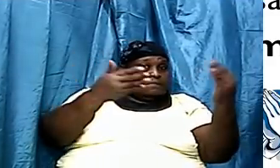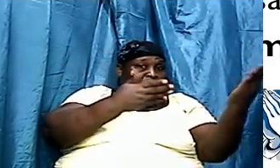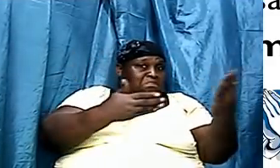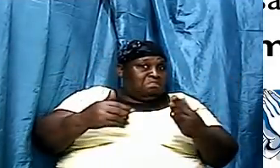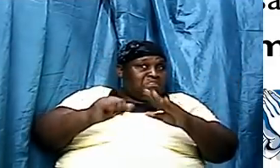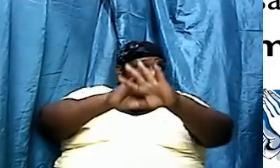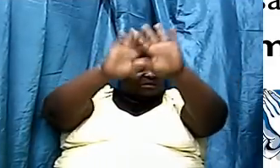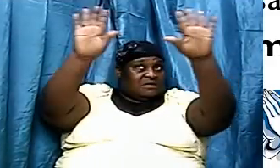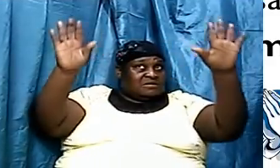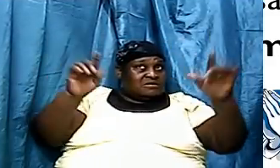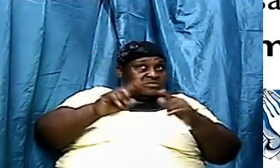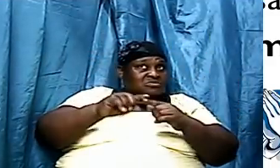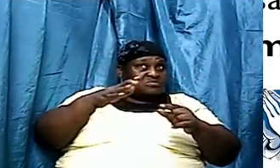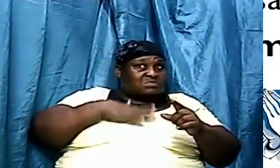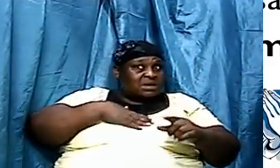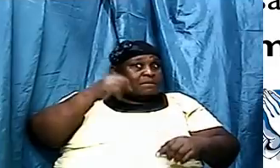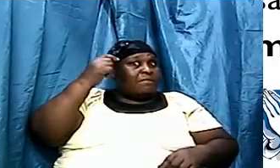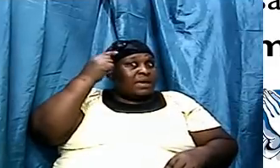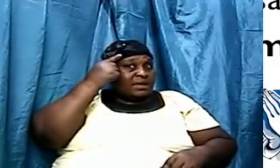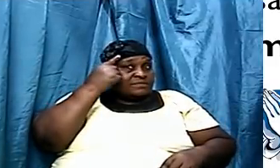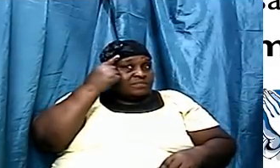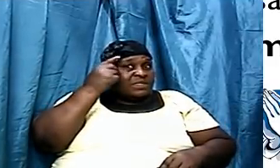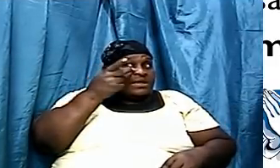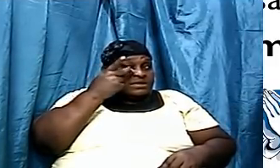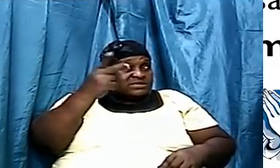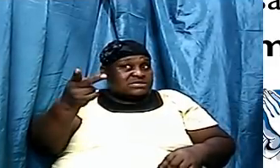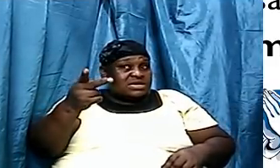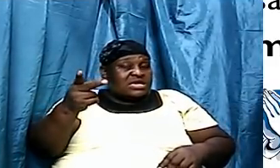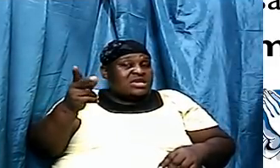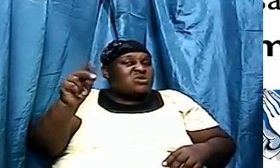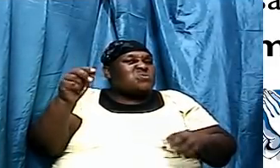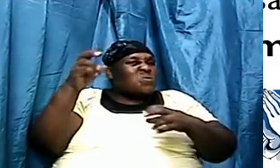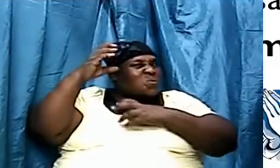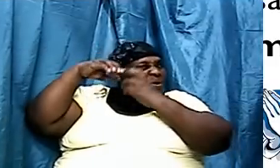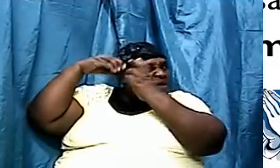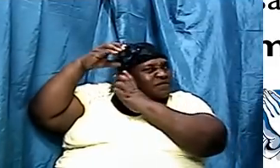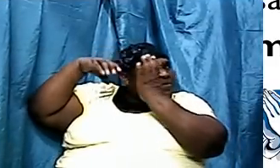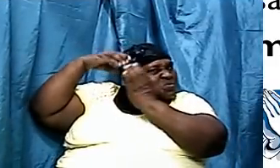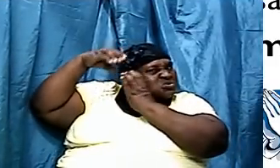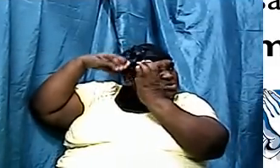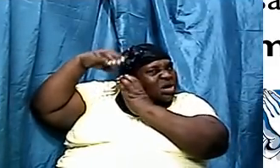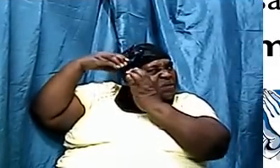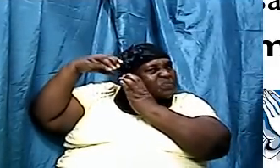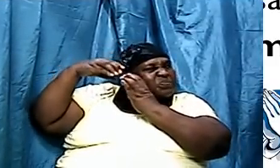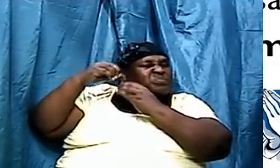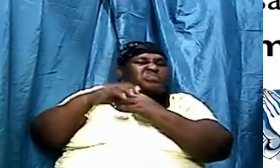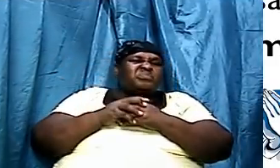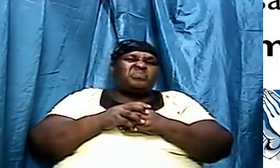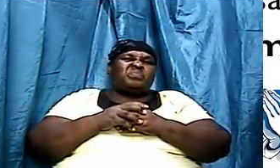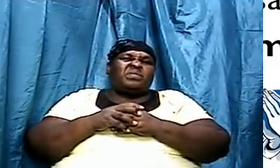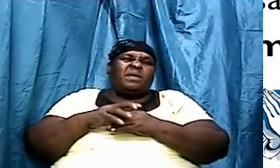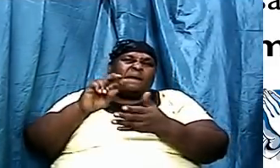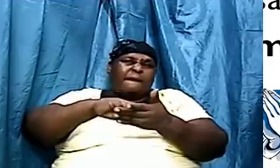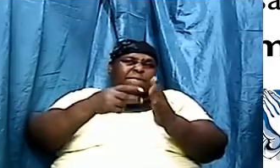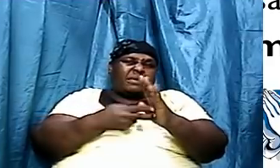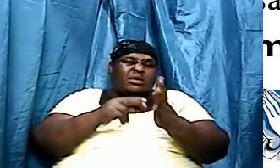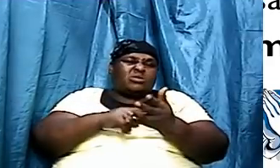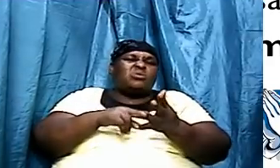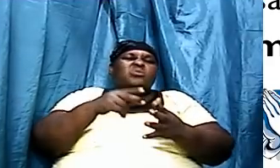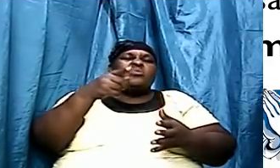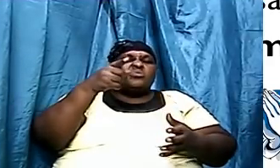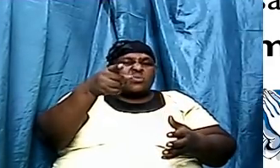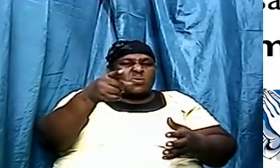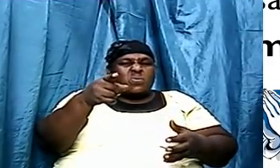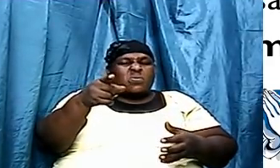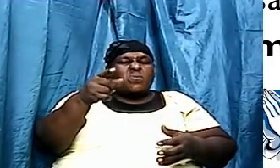mind when I read the word. I see that there's no contradictions in scriptures. And what are seemingly contradictions mean that you probably have not